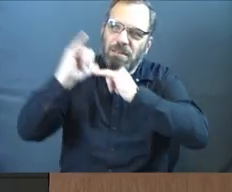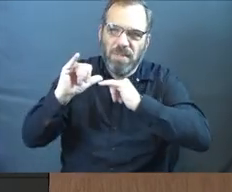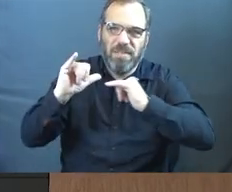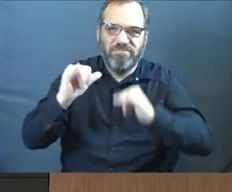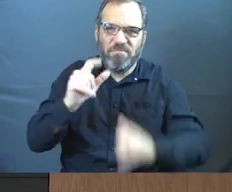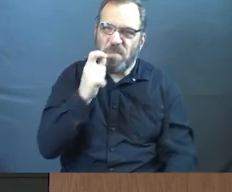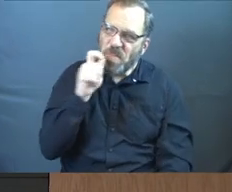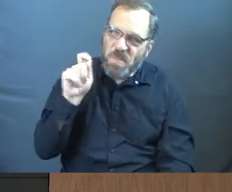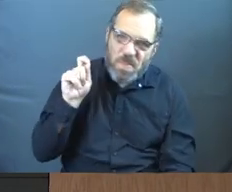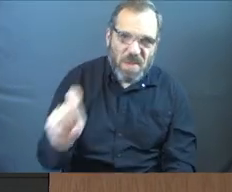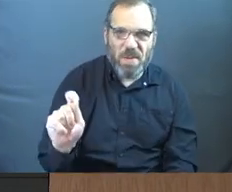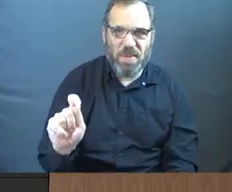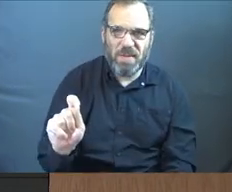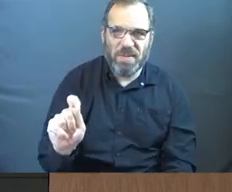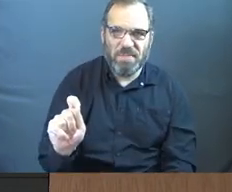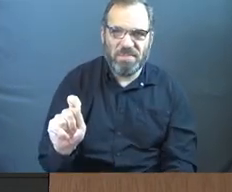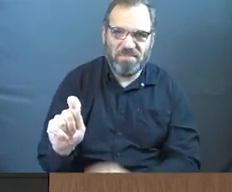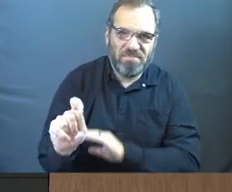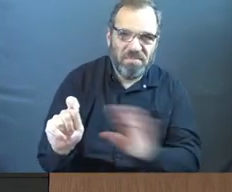discussion.